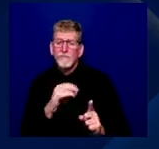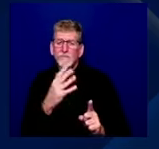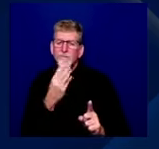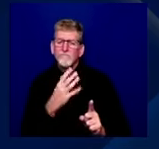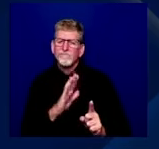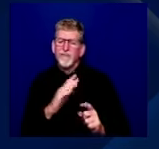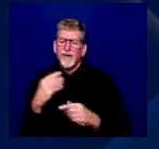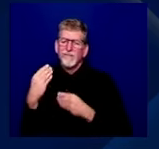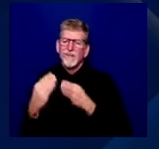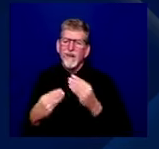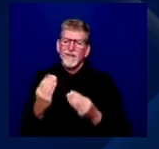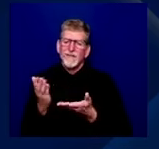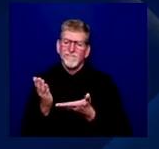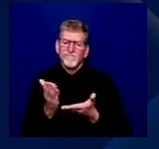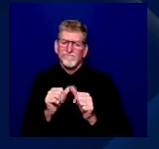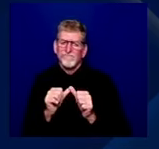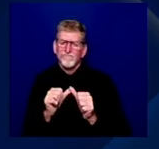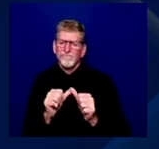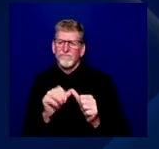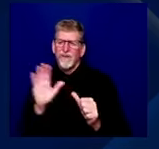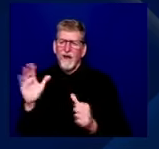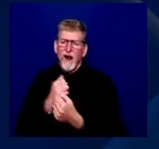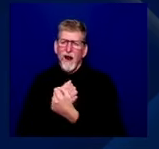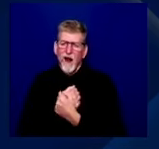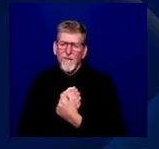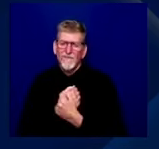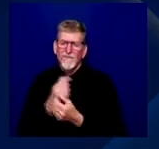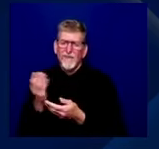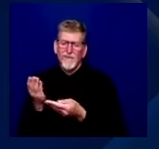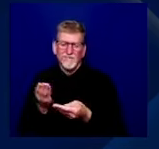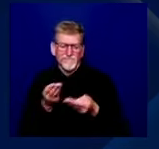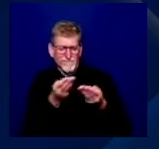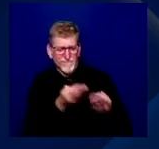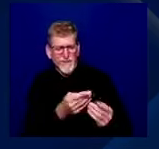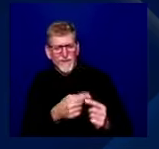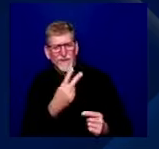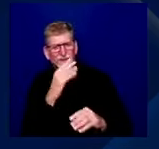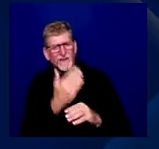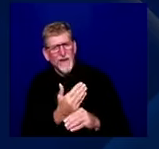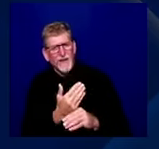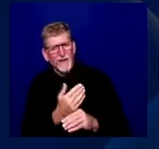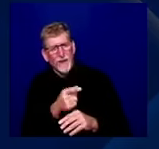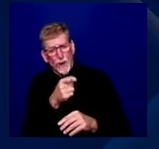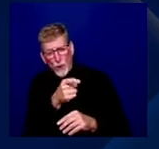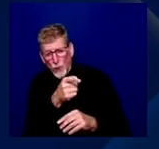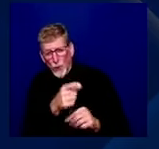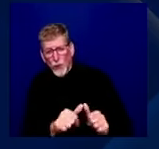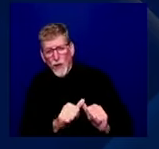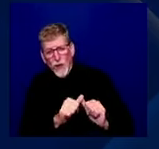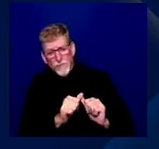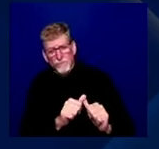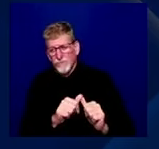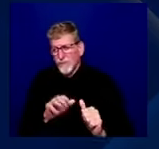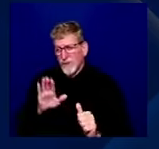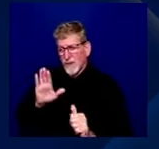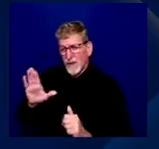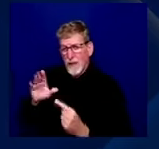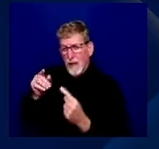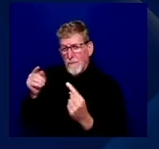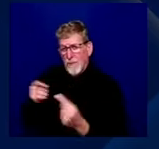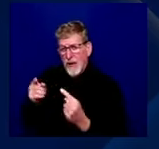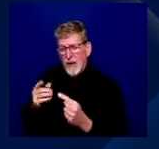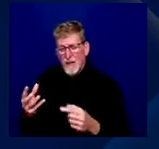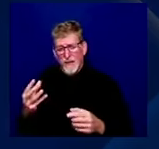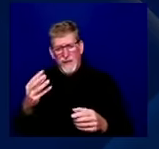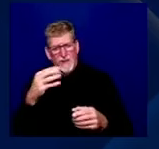to take your pain and turn it into purpose is something that to me is just extraordinary. So I'm really grateful for you. Alexis, will you